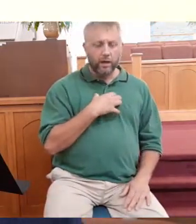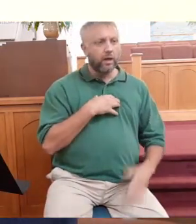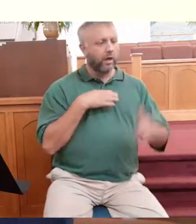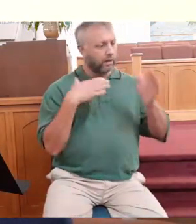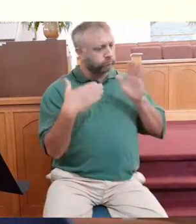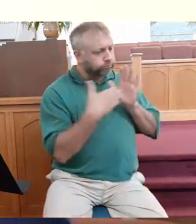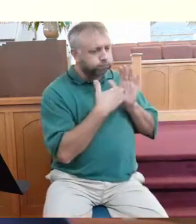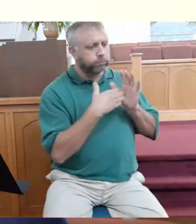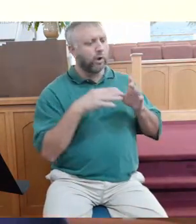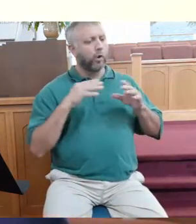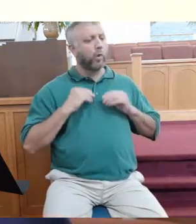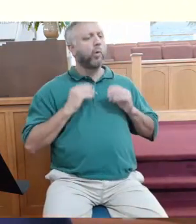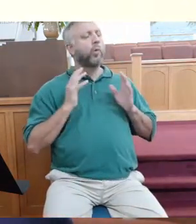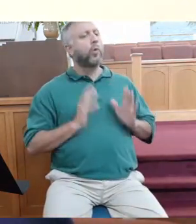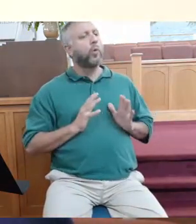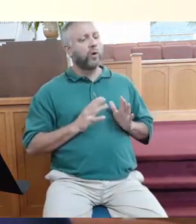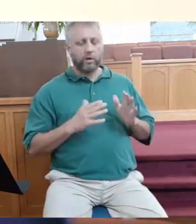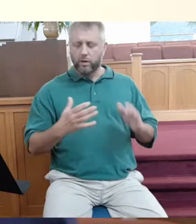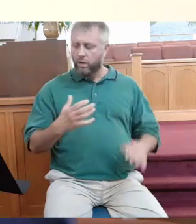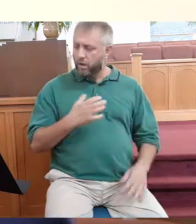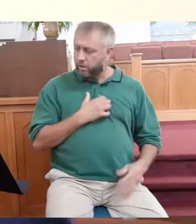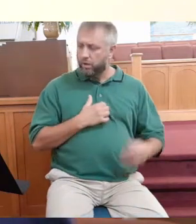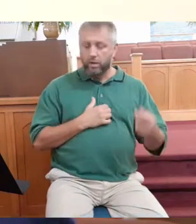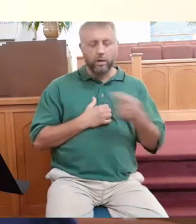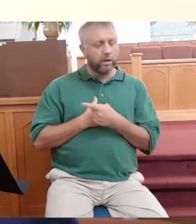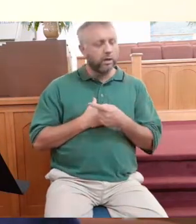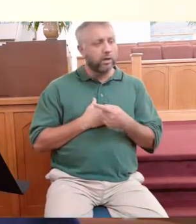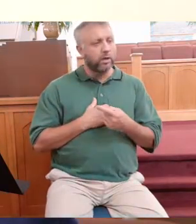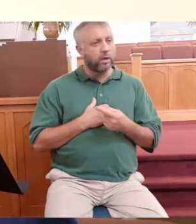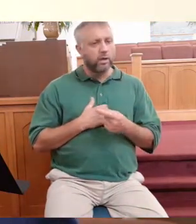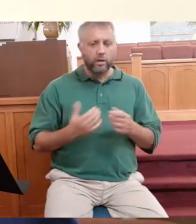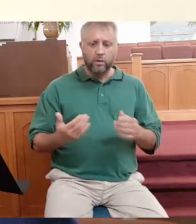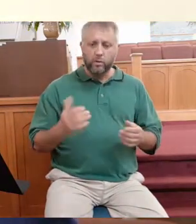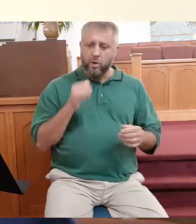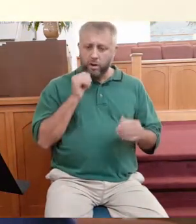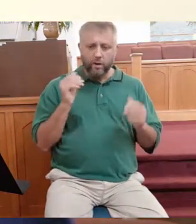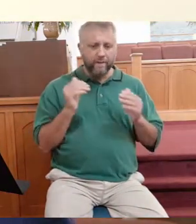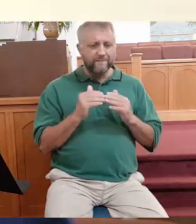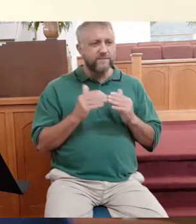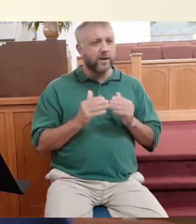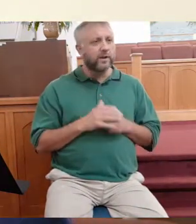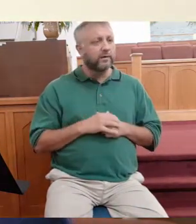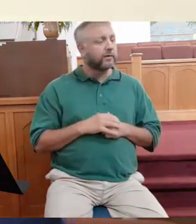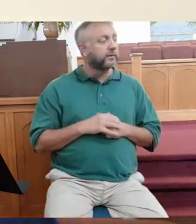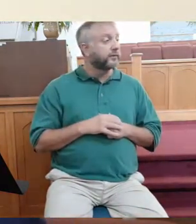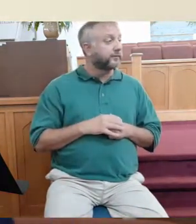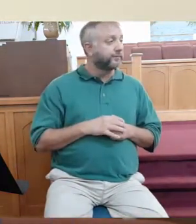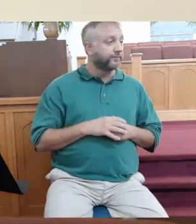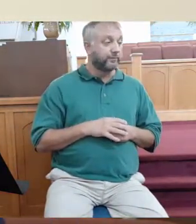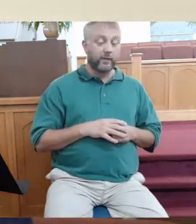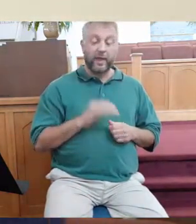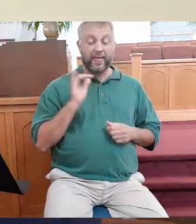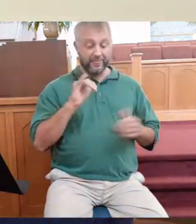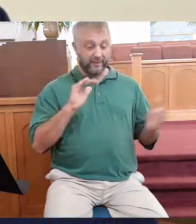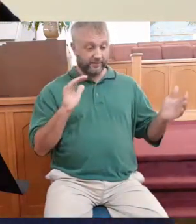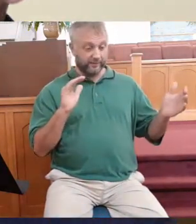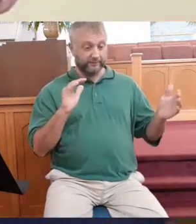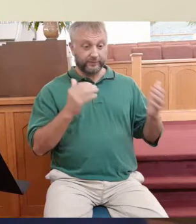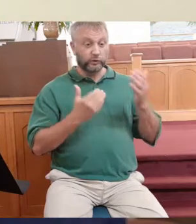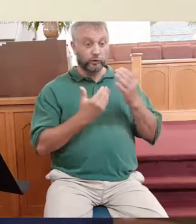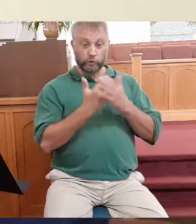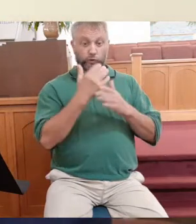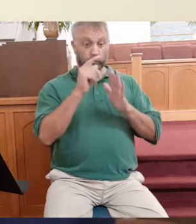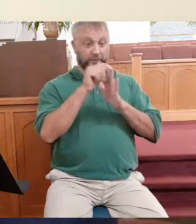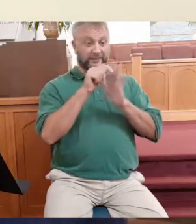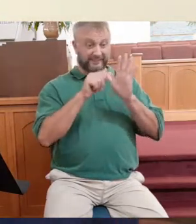6 o'clock guys have complained to the landowner. If there's any sentence in this parable, if there's any sentence in the New